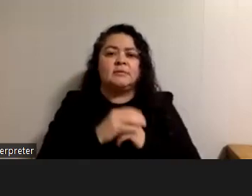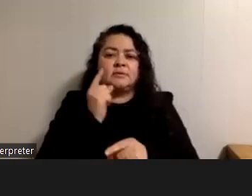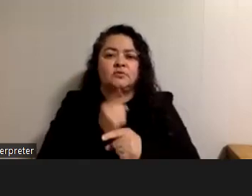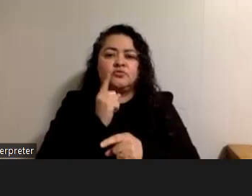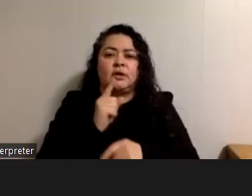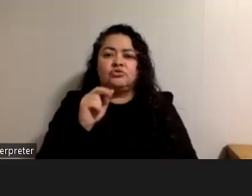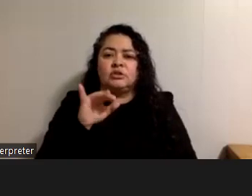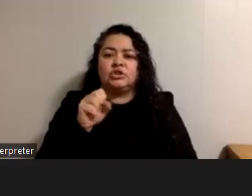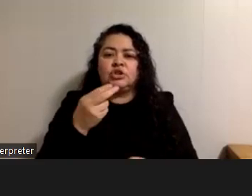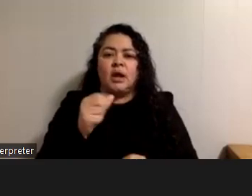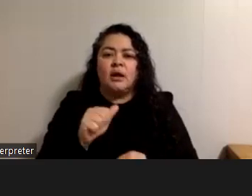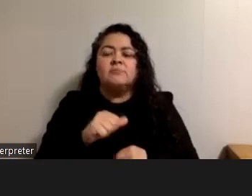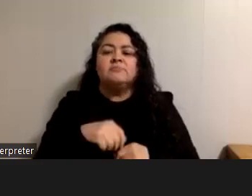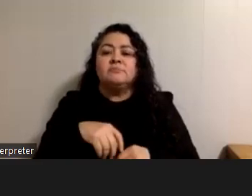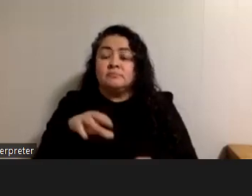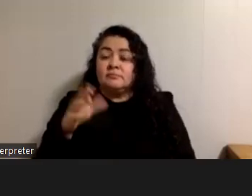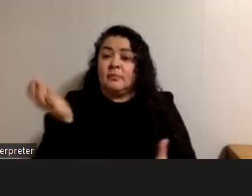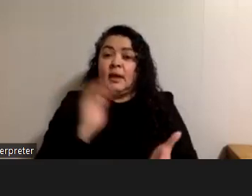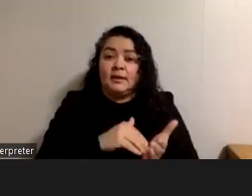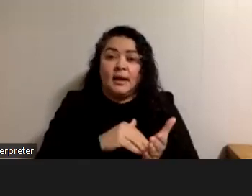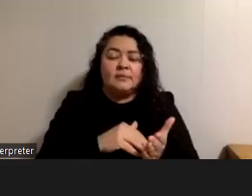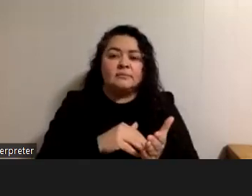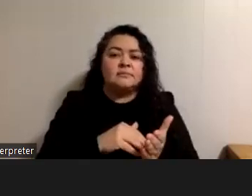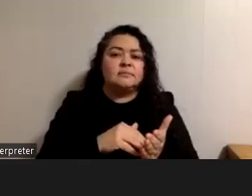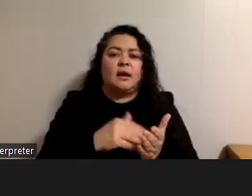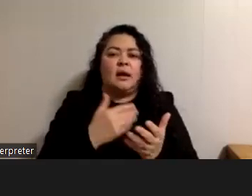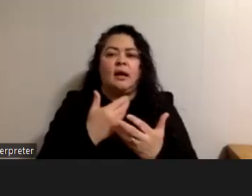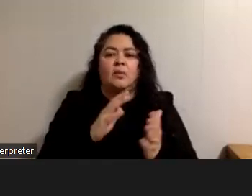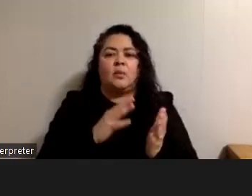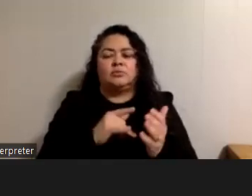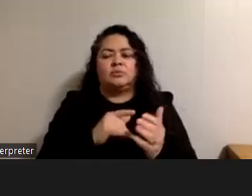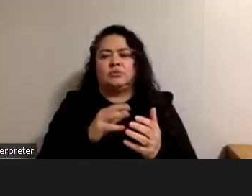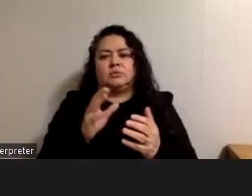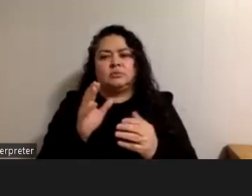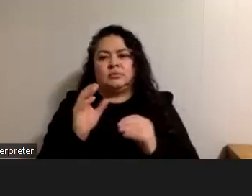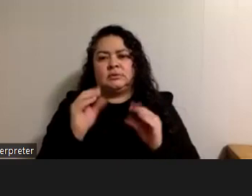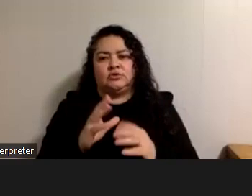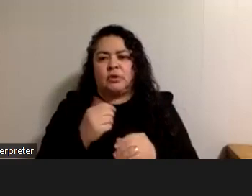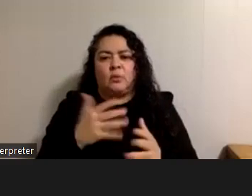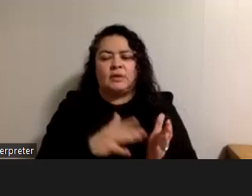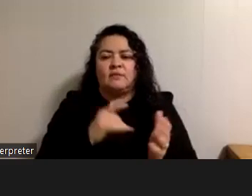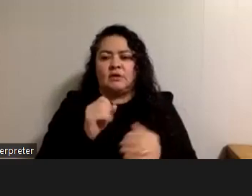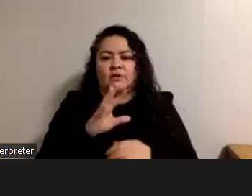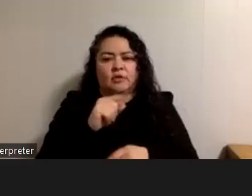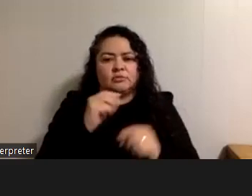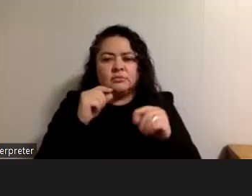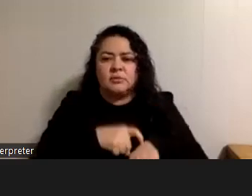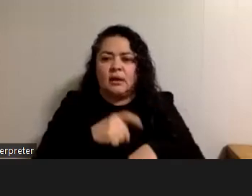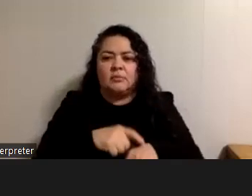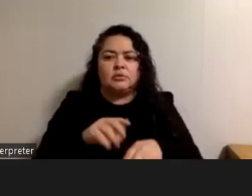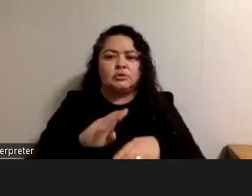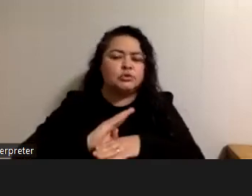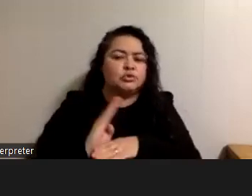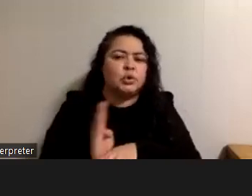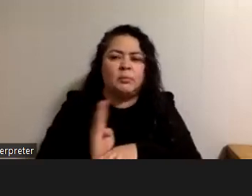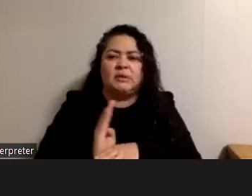trisha and i mean again i don't want to abuse these teachers i don't want to take advantage of their time they are so busy they're